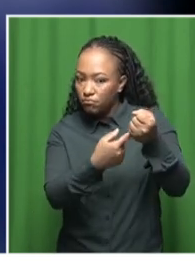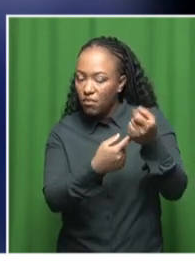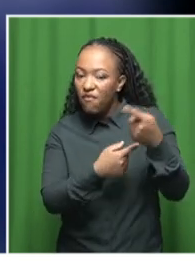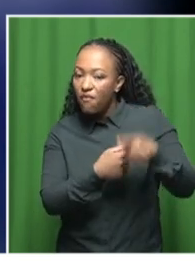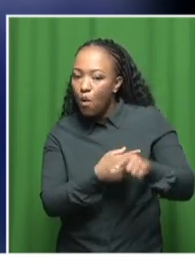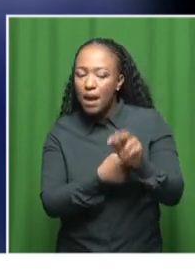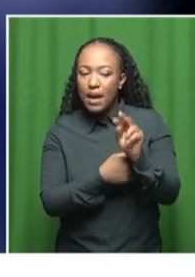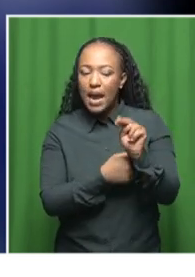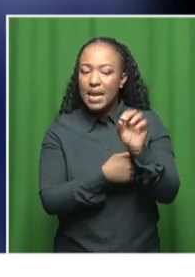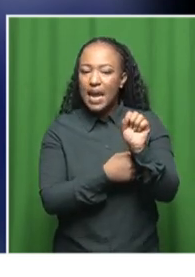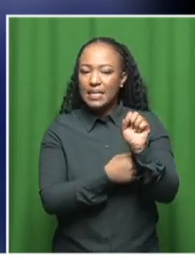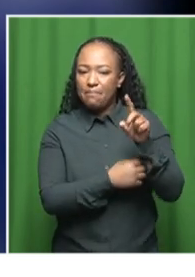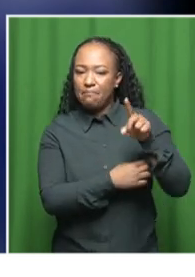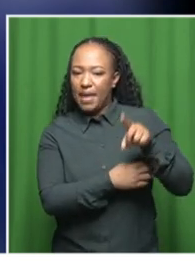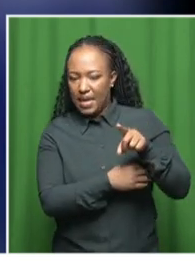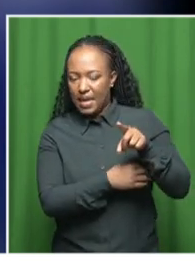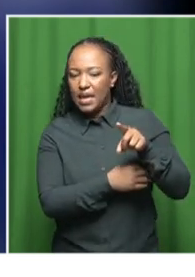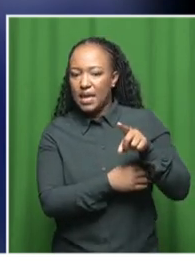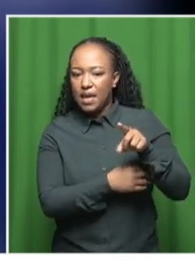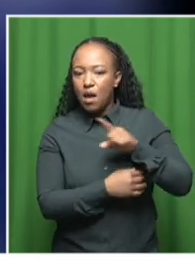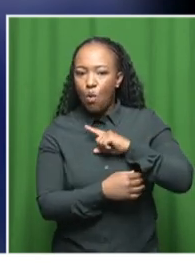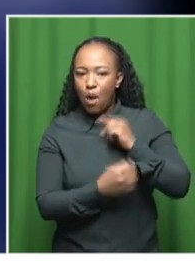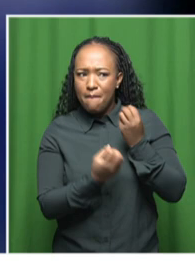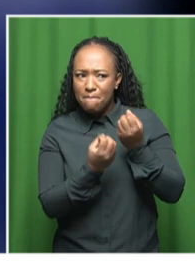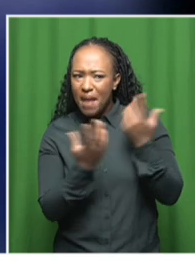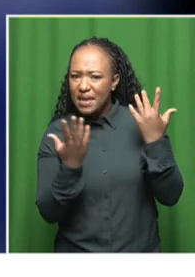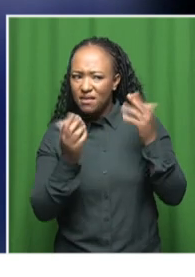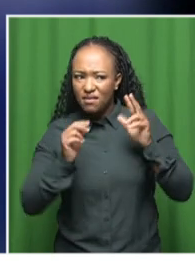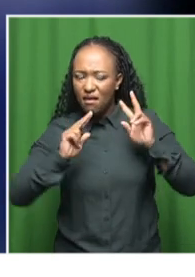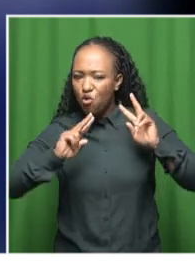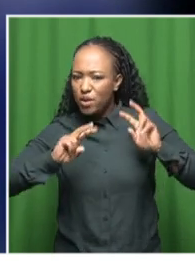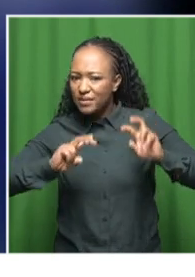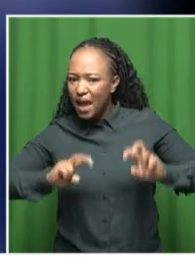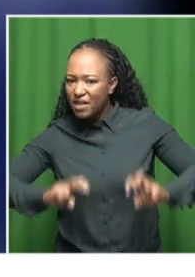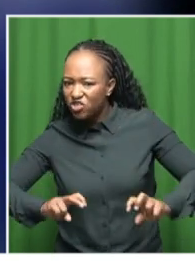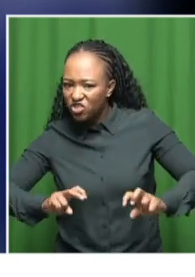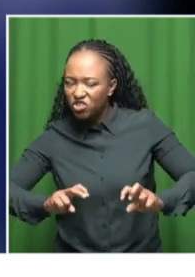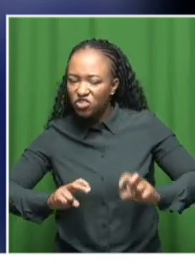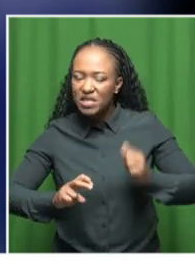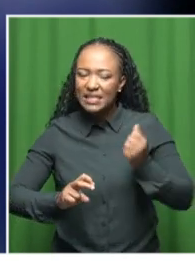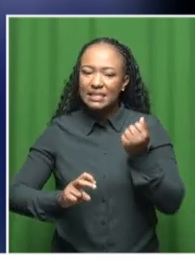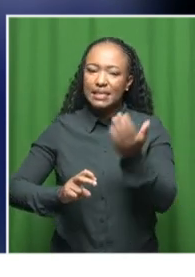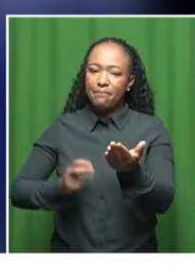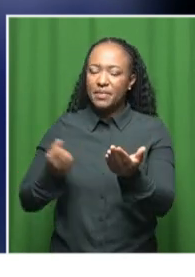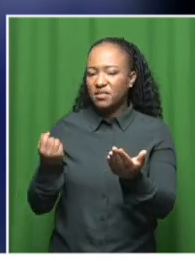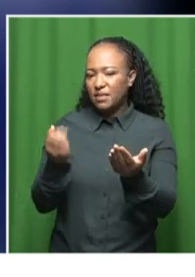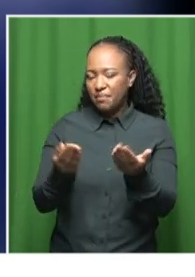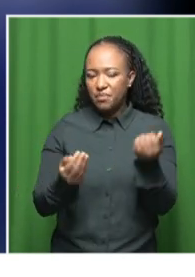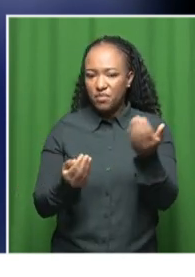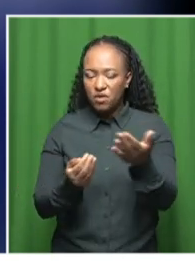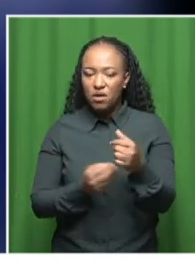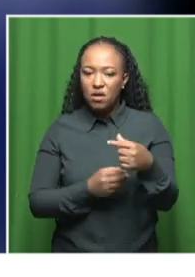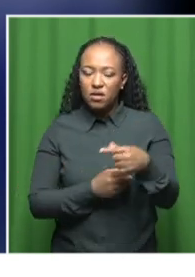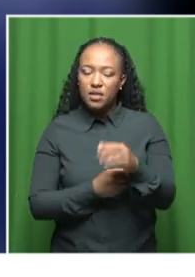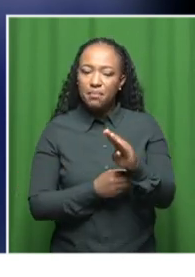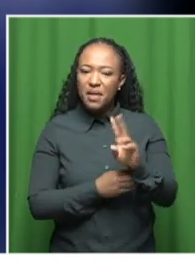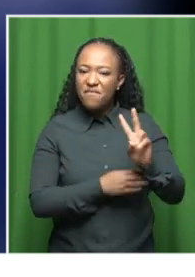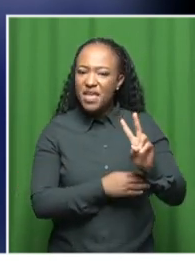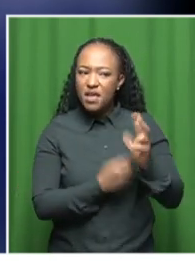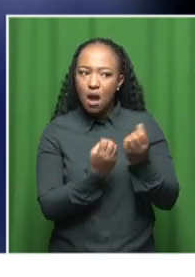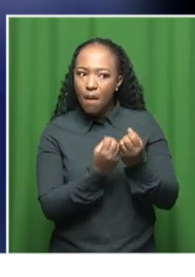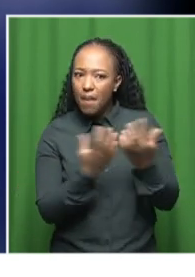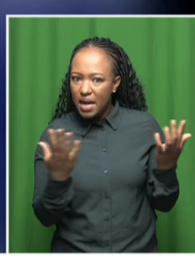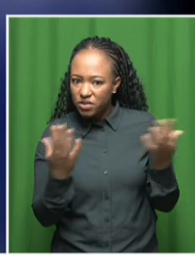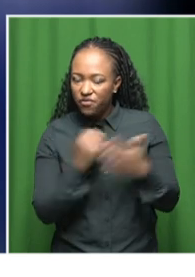to this amount. There are a lot of studies and submissions in terms of how much does GPV cost to this country,